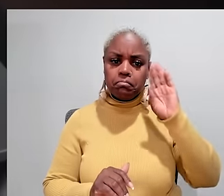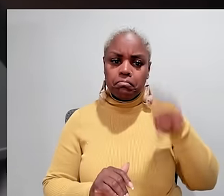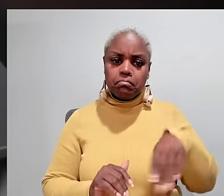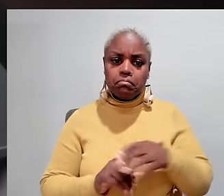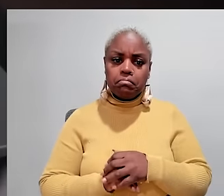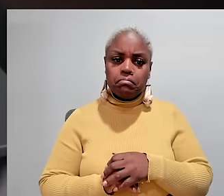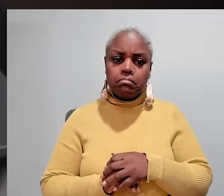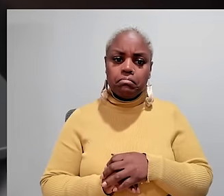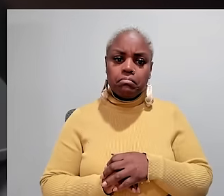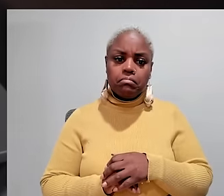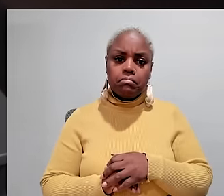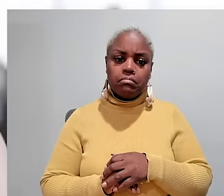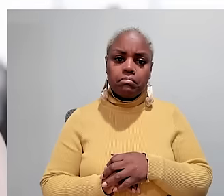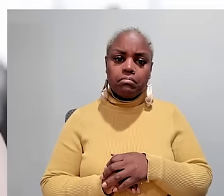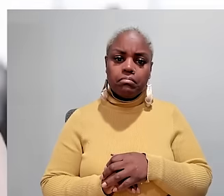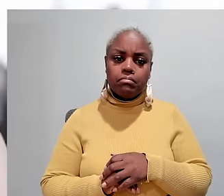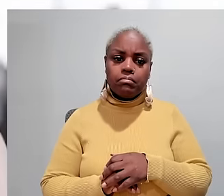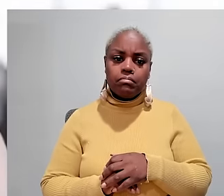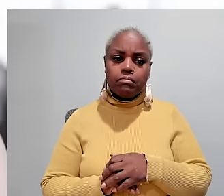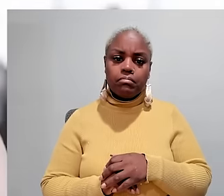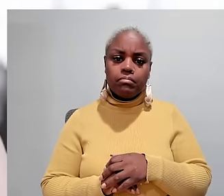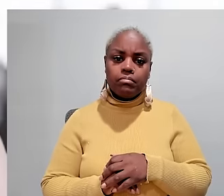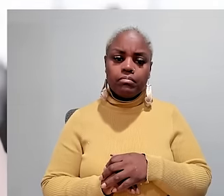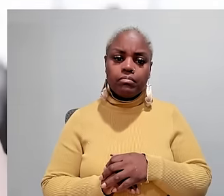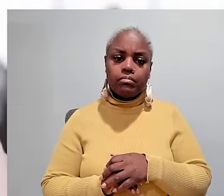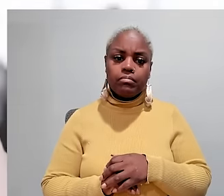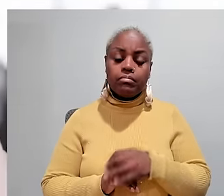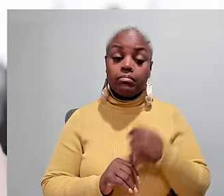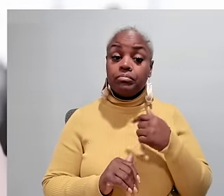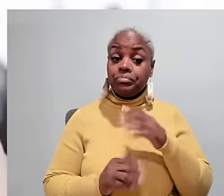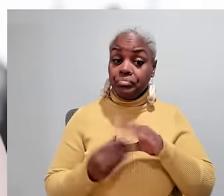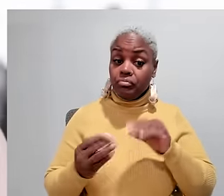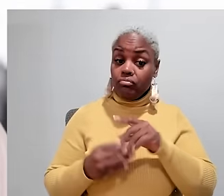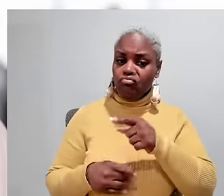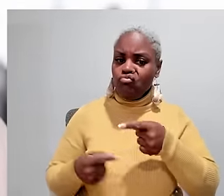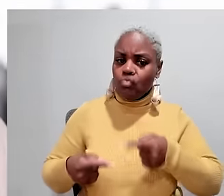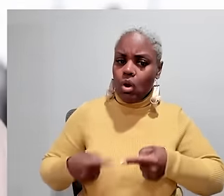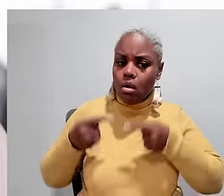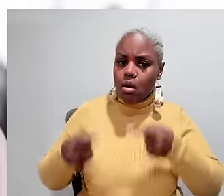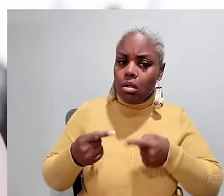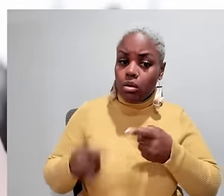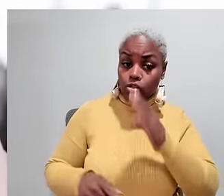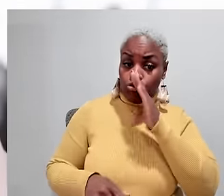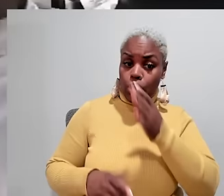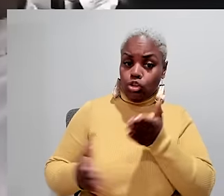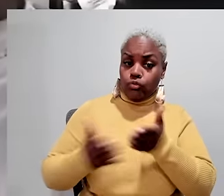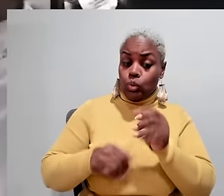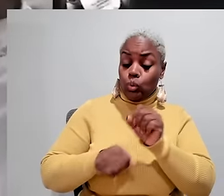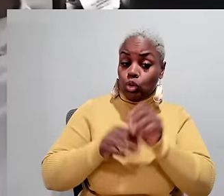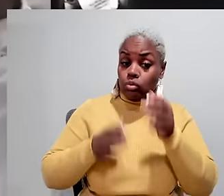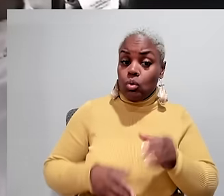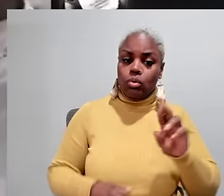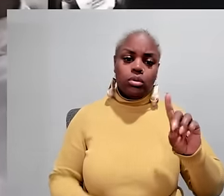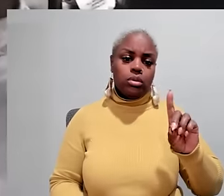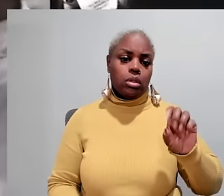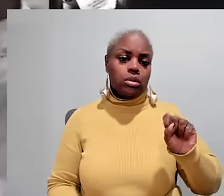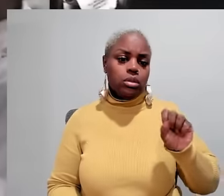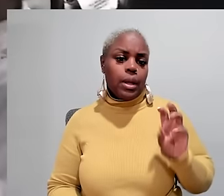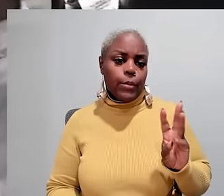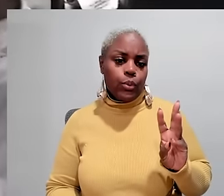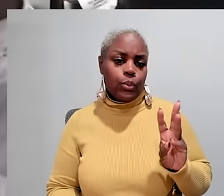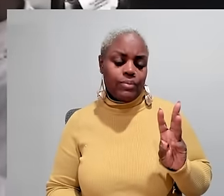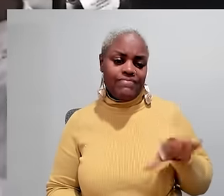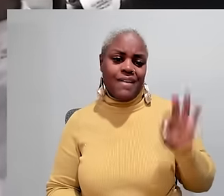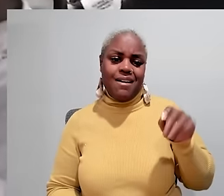when I wake up I know I'm disabled I can feel the pain constantly he says